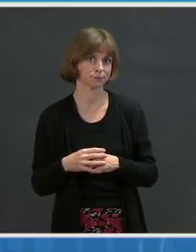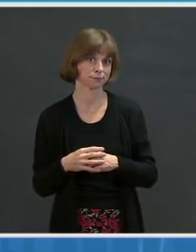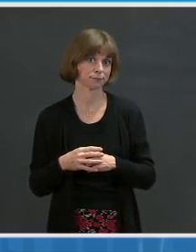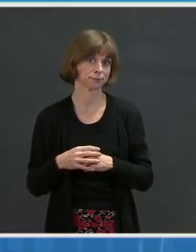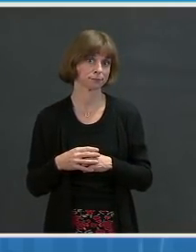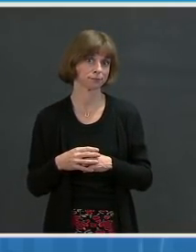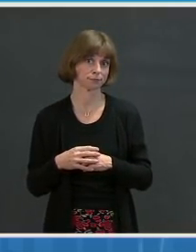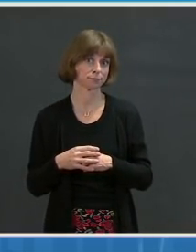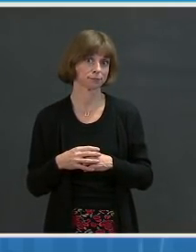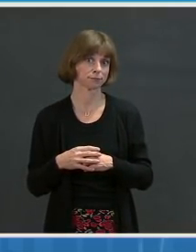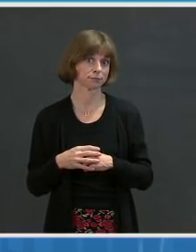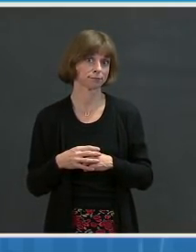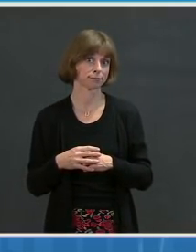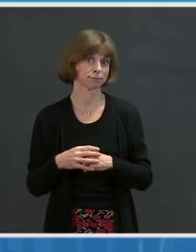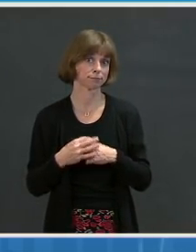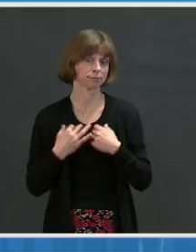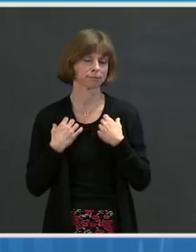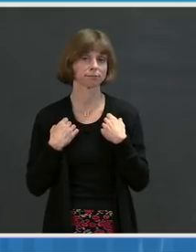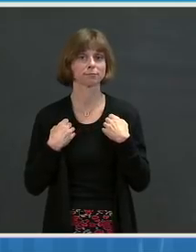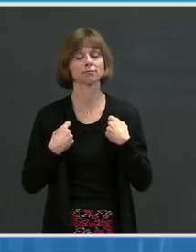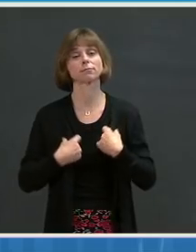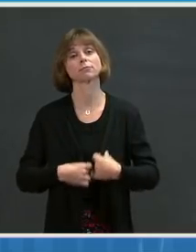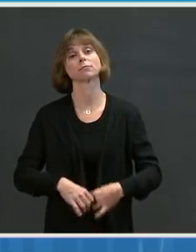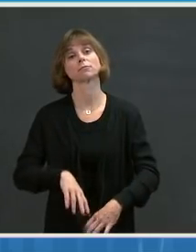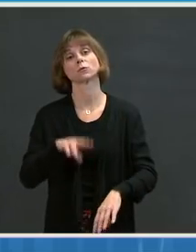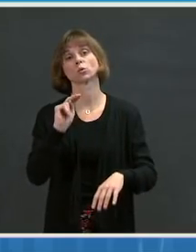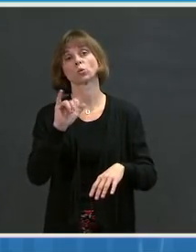Next, we'll go to Sharon Lafamira in New York Times.